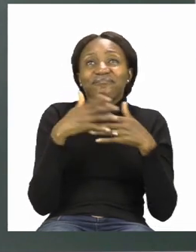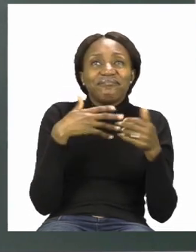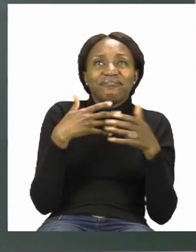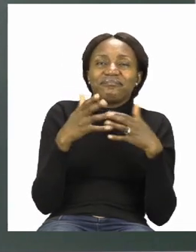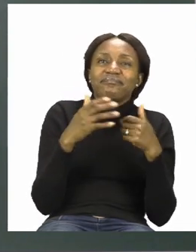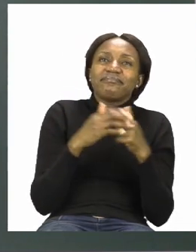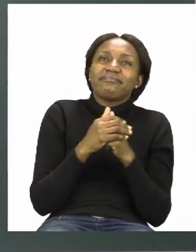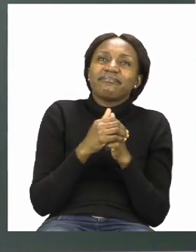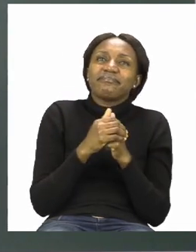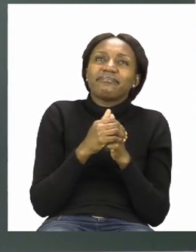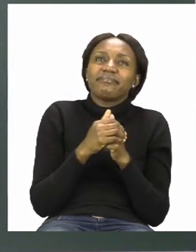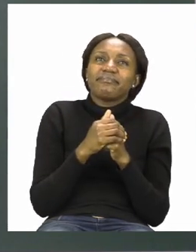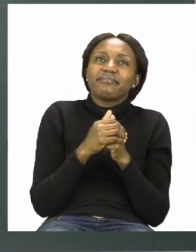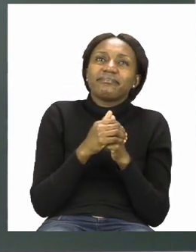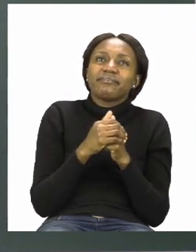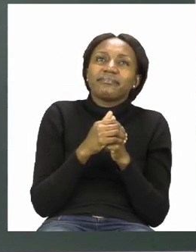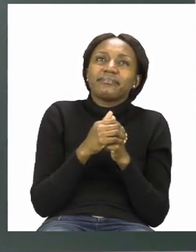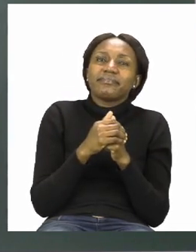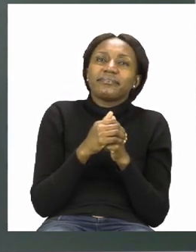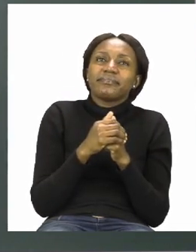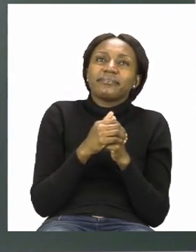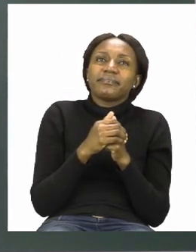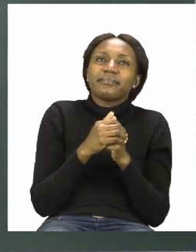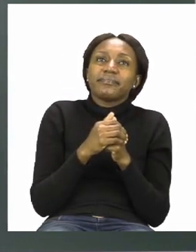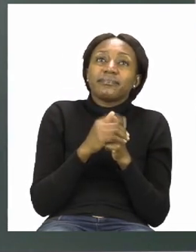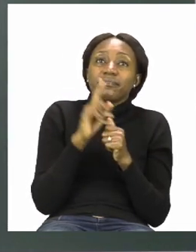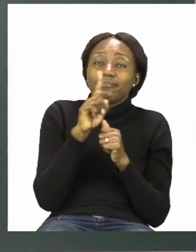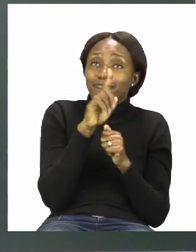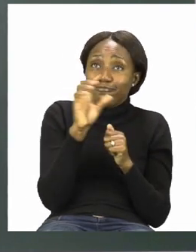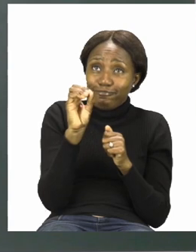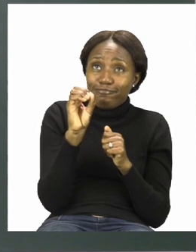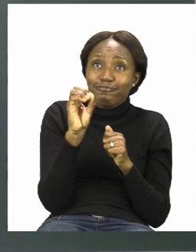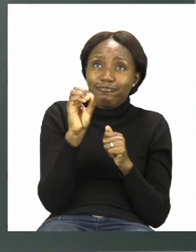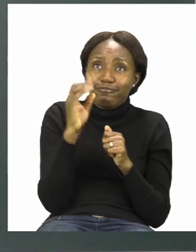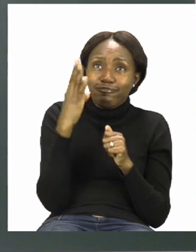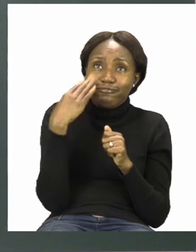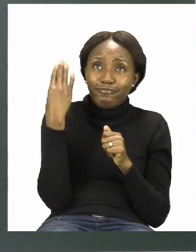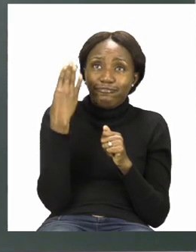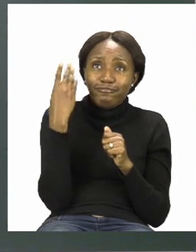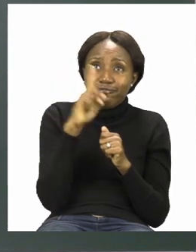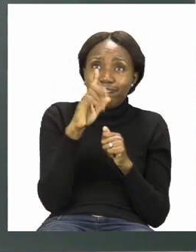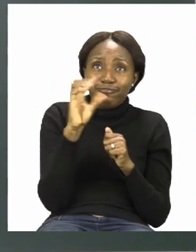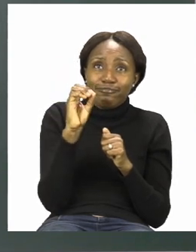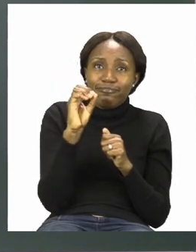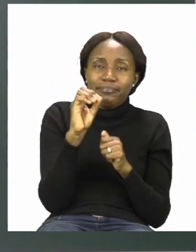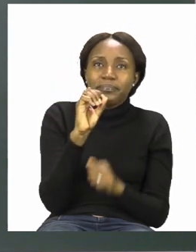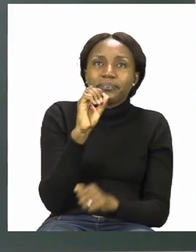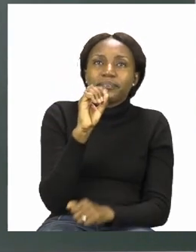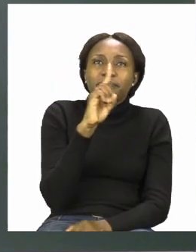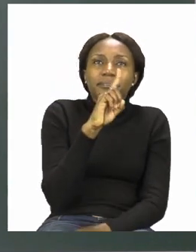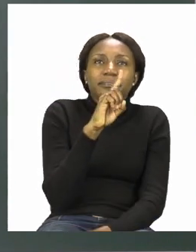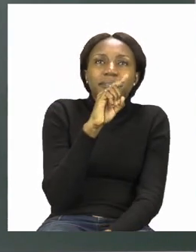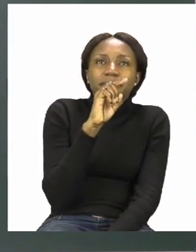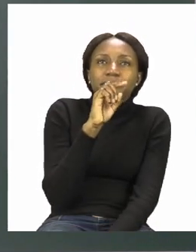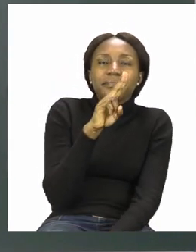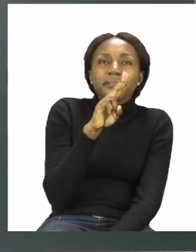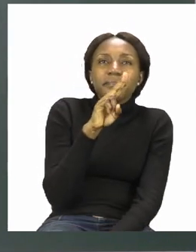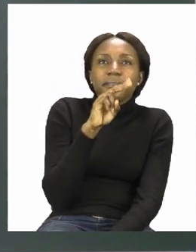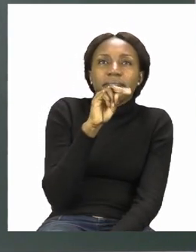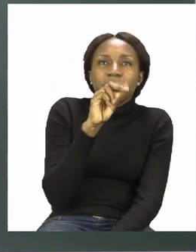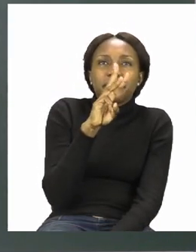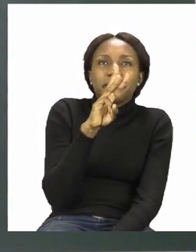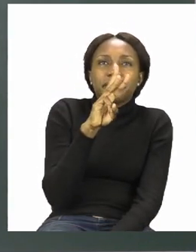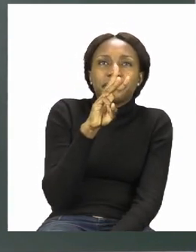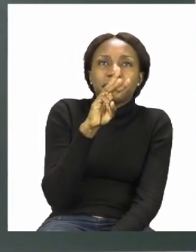my bottle tops on this side are already 10 let's count them to be sure 1 2